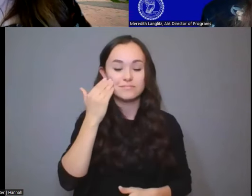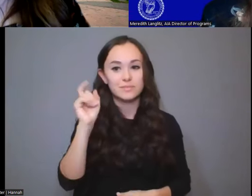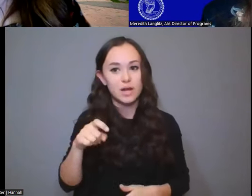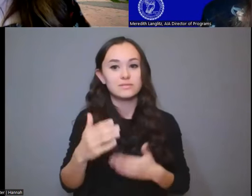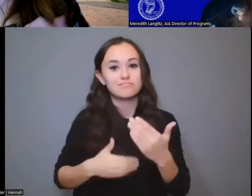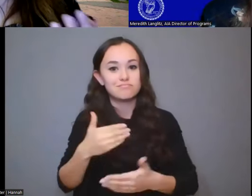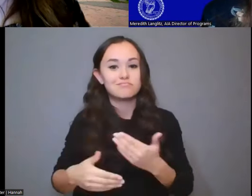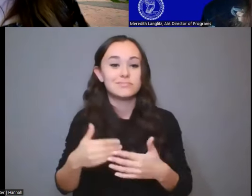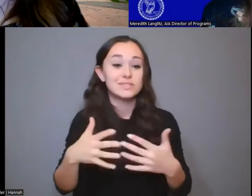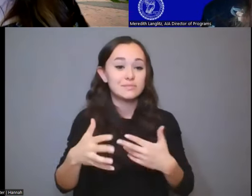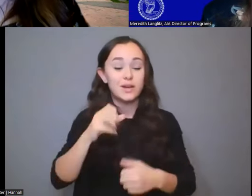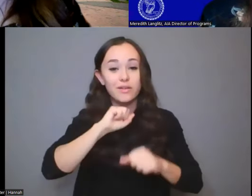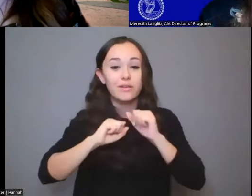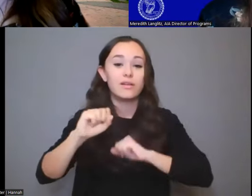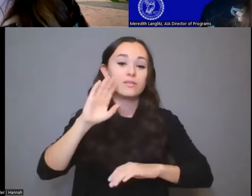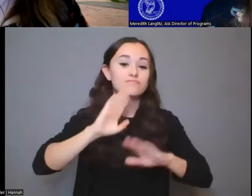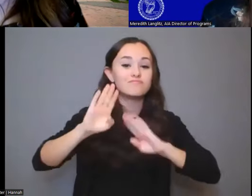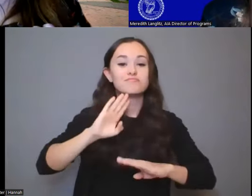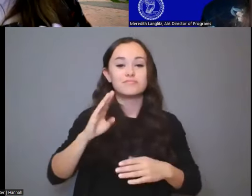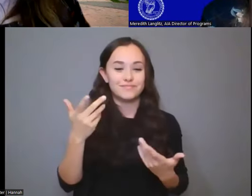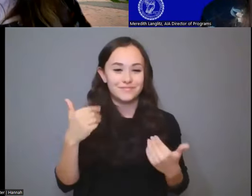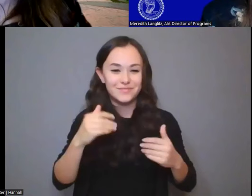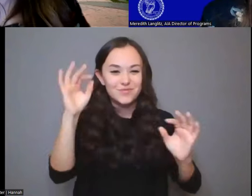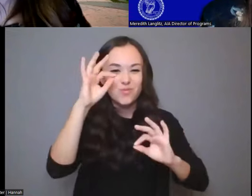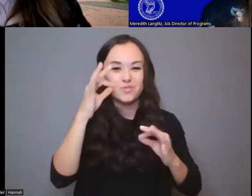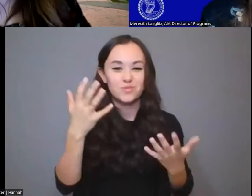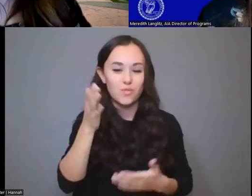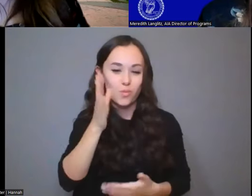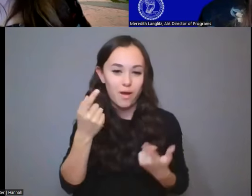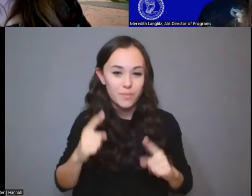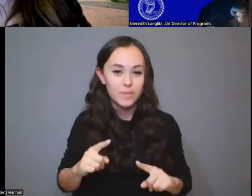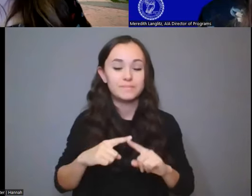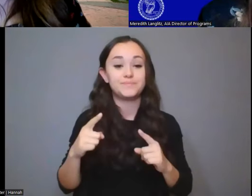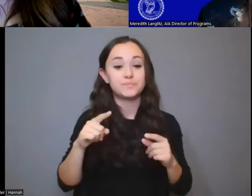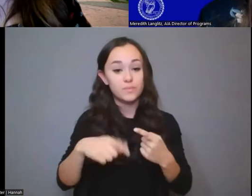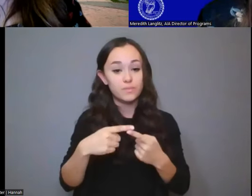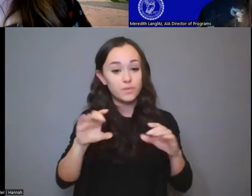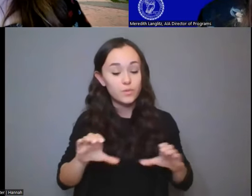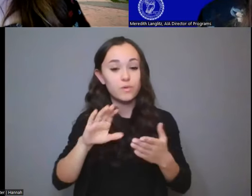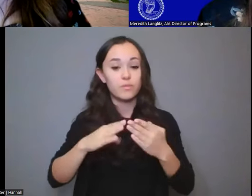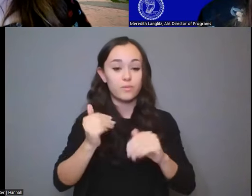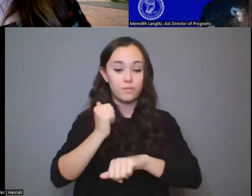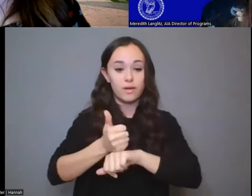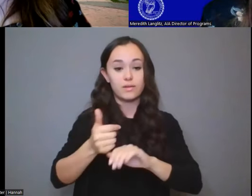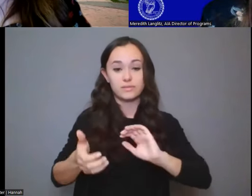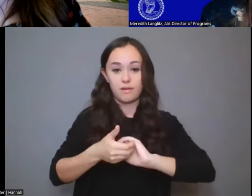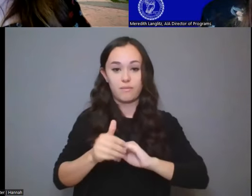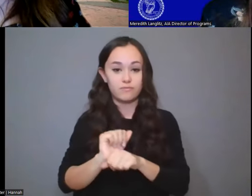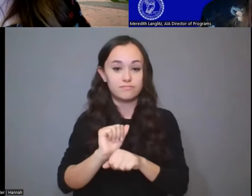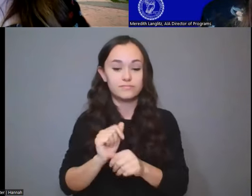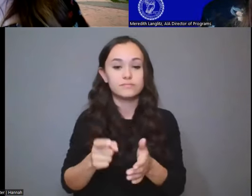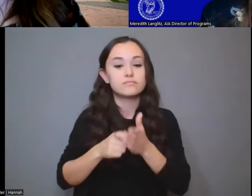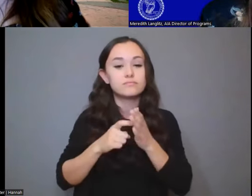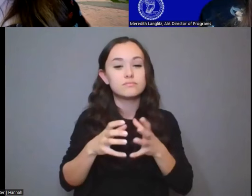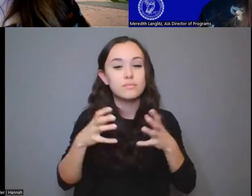stay flexible and fluid. You have no idea what's going to happen. But when you're doing community-based collaborative work, it requires a